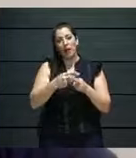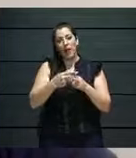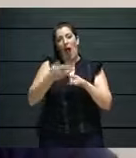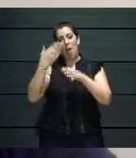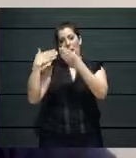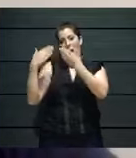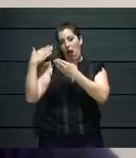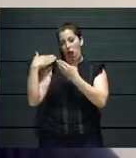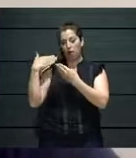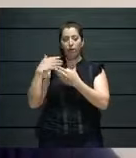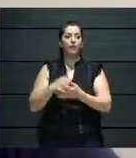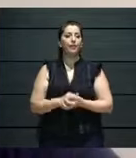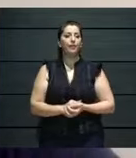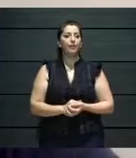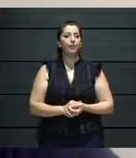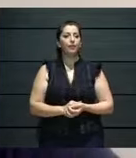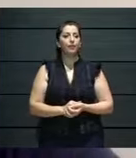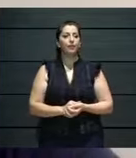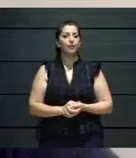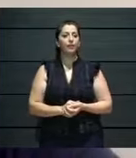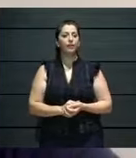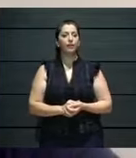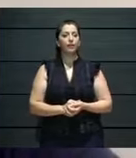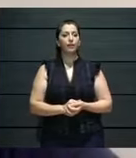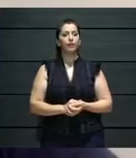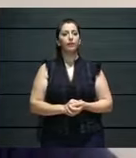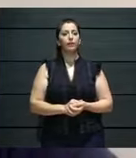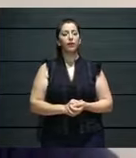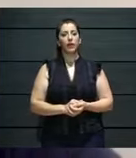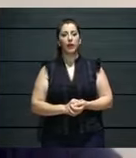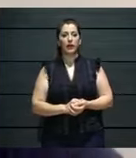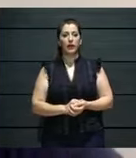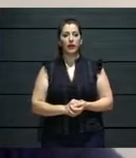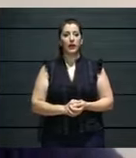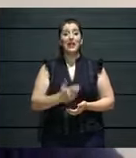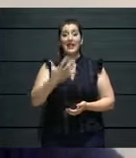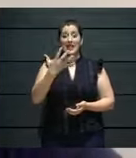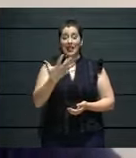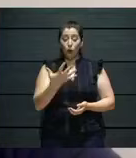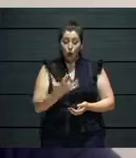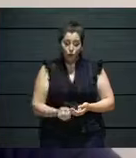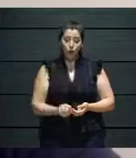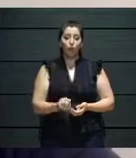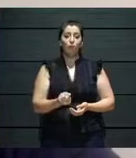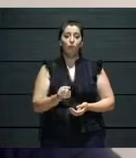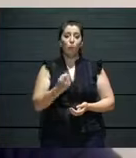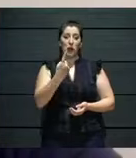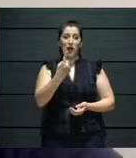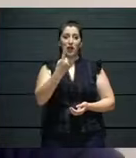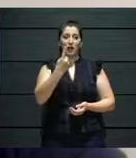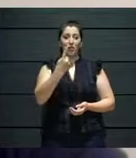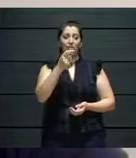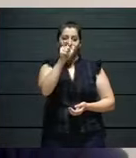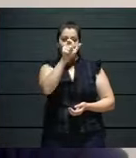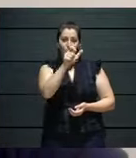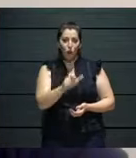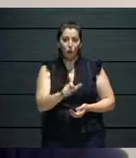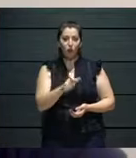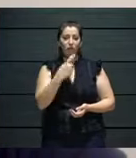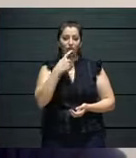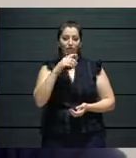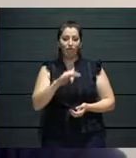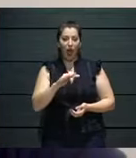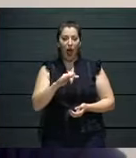And also, we asked one of our young makers, our young theatre directors, to make a performance, especially for this Zoom hotel.